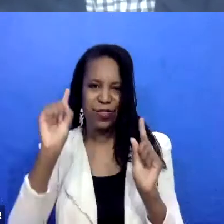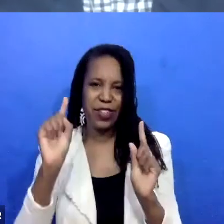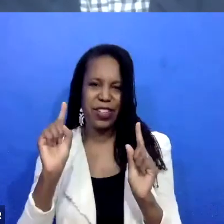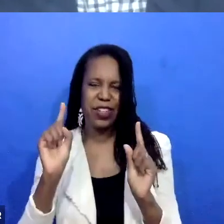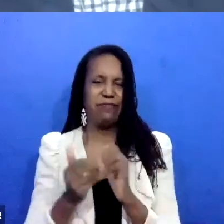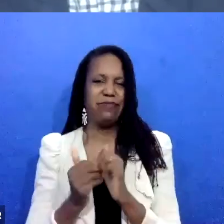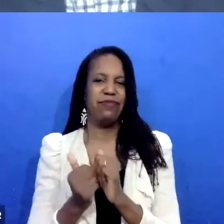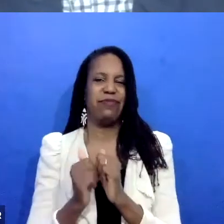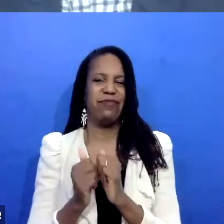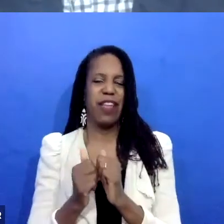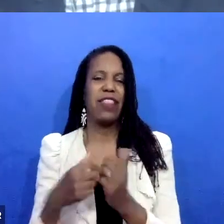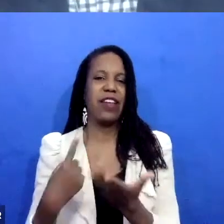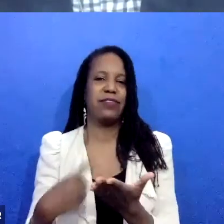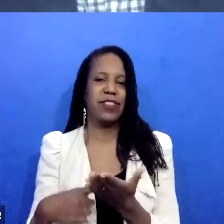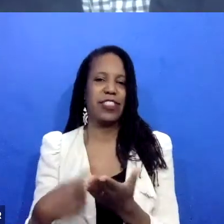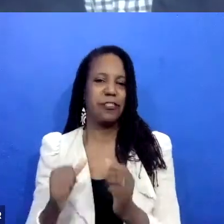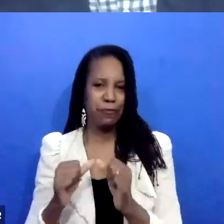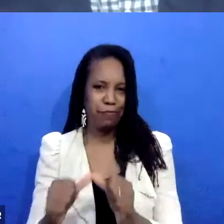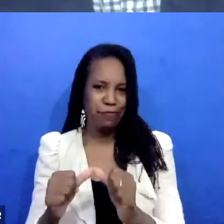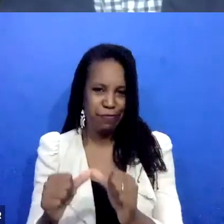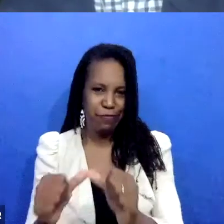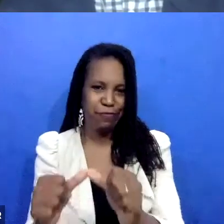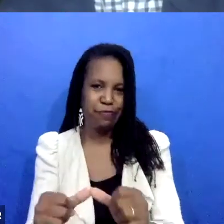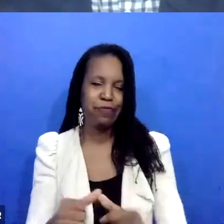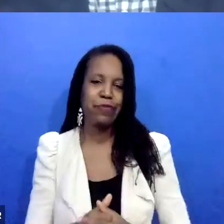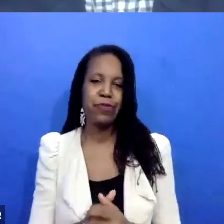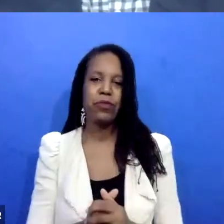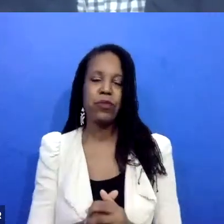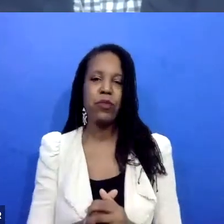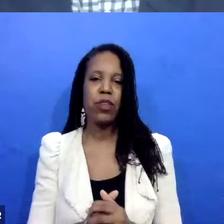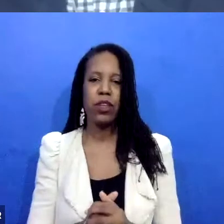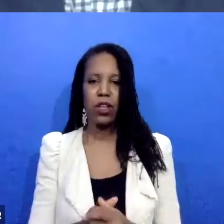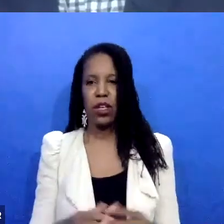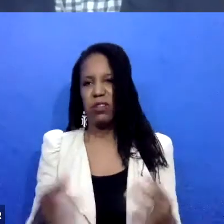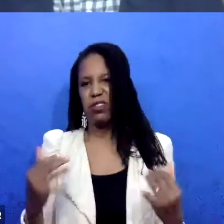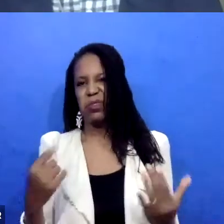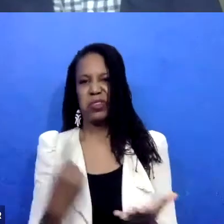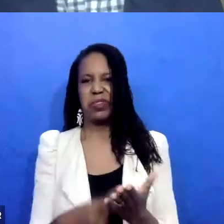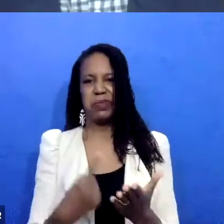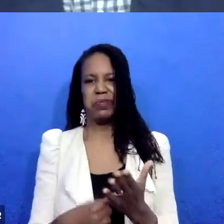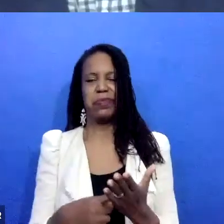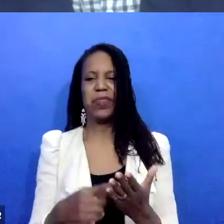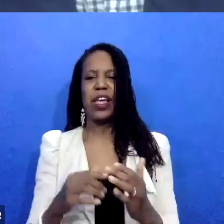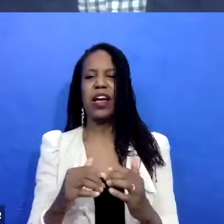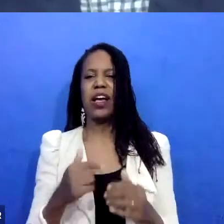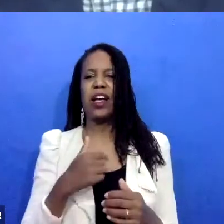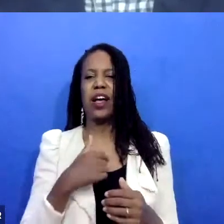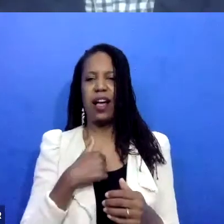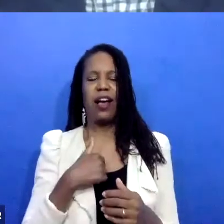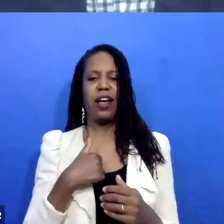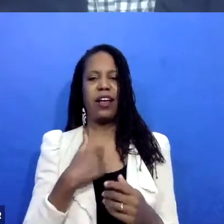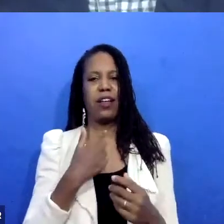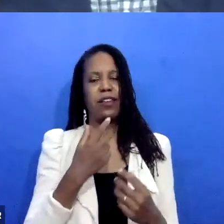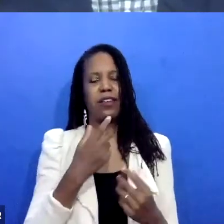you know, a little bit of how I decided to make this shift, I think, and